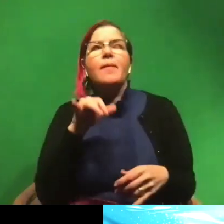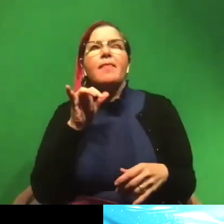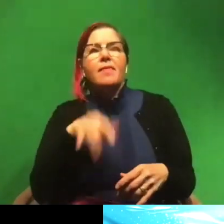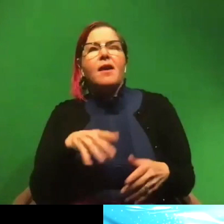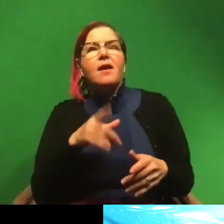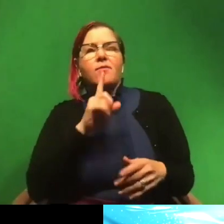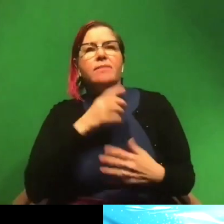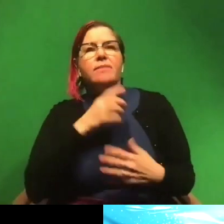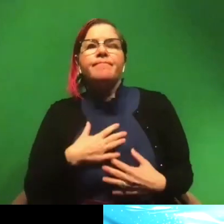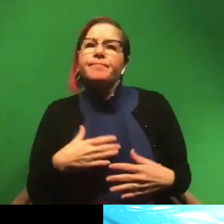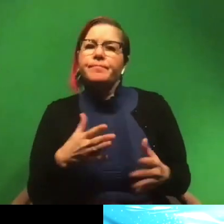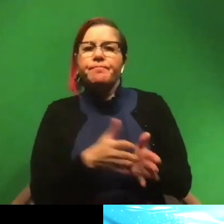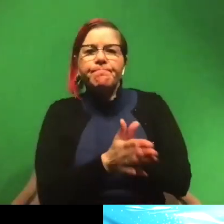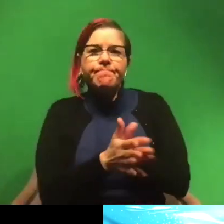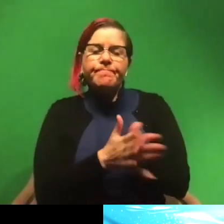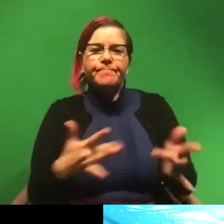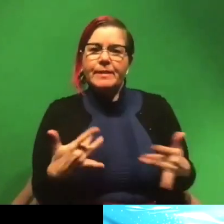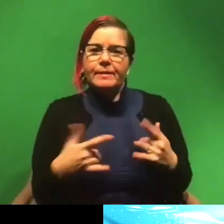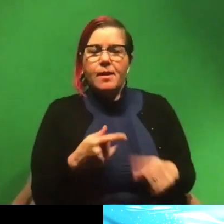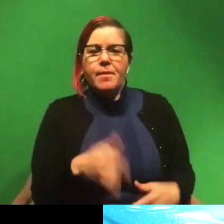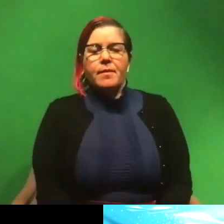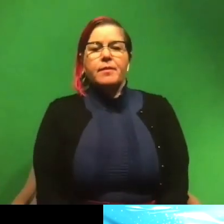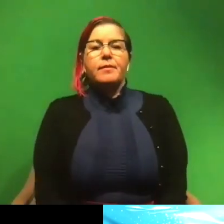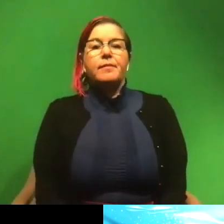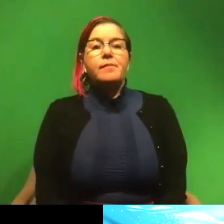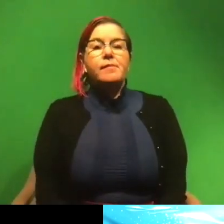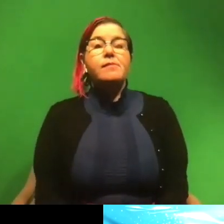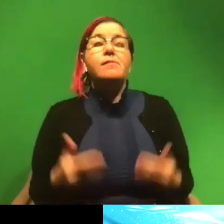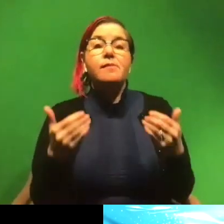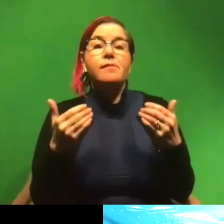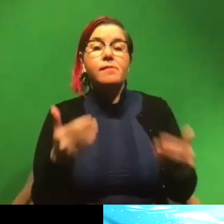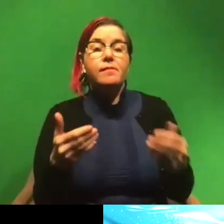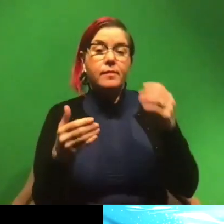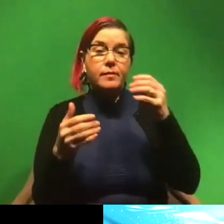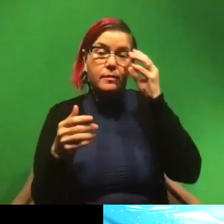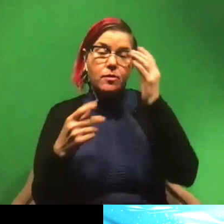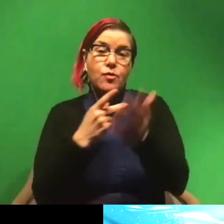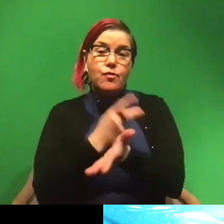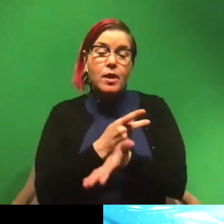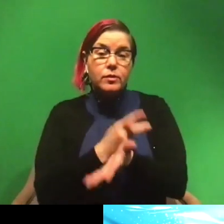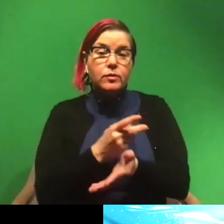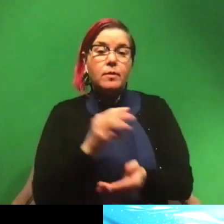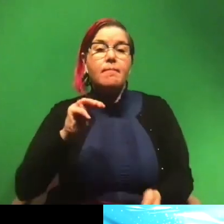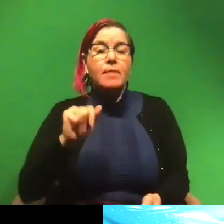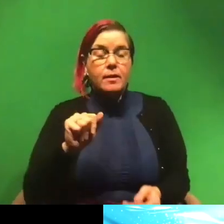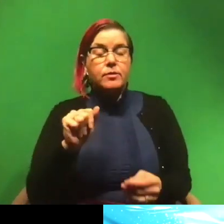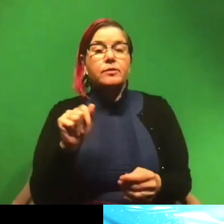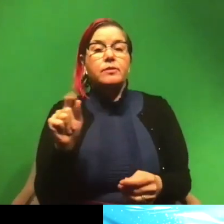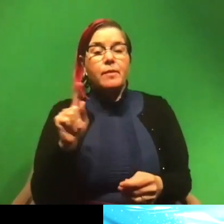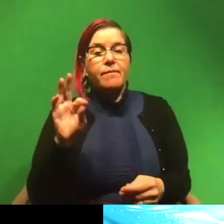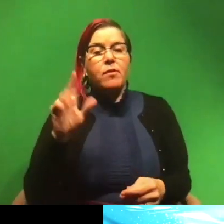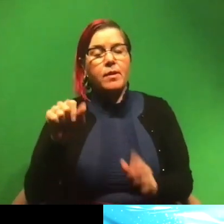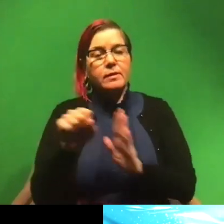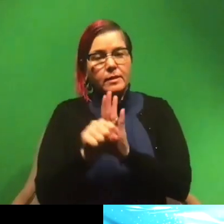passionate about and what got me really excited. So then I went on to do graduate school. I got my master's at Florida State